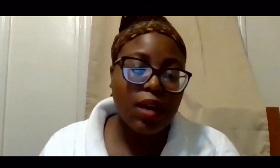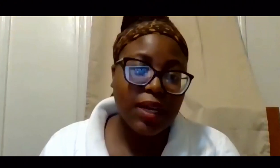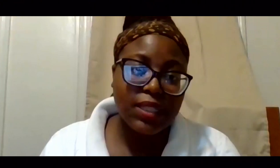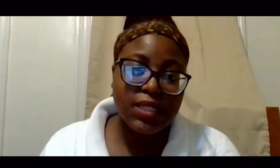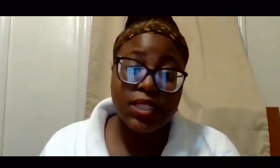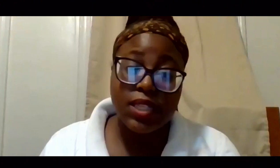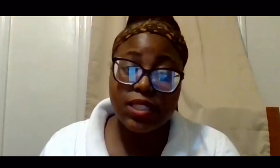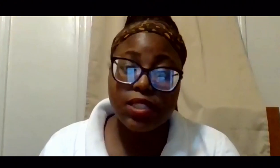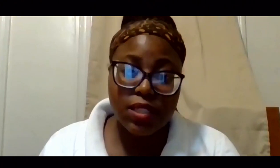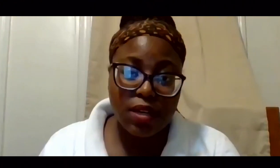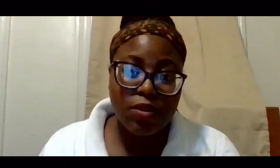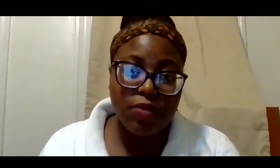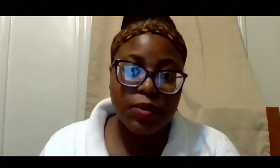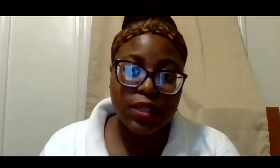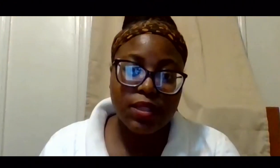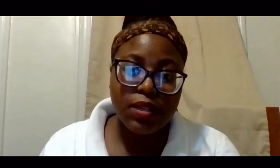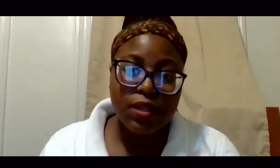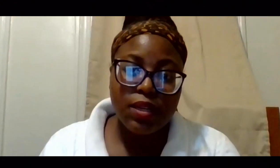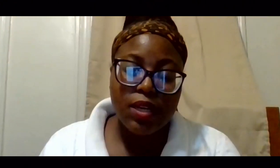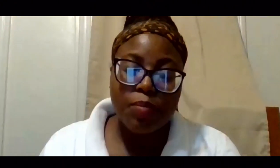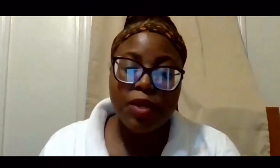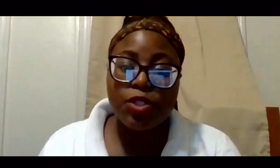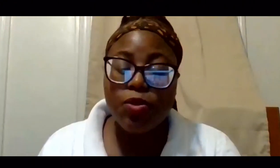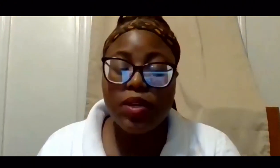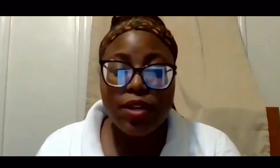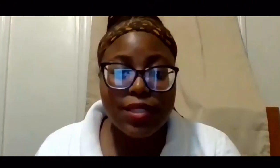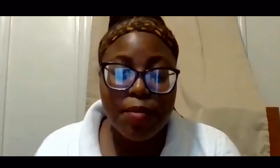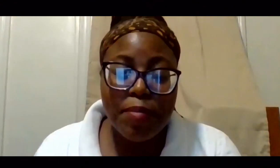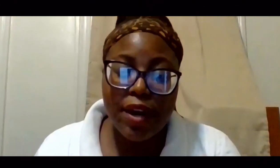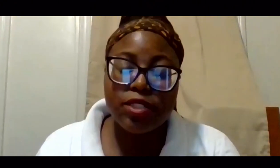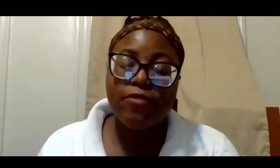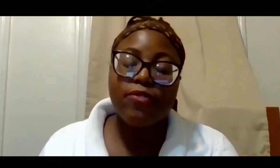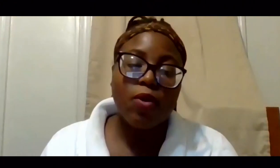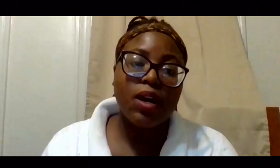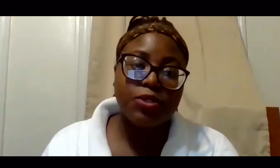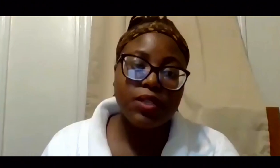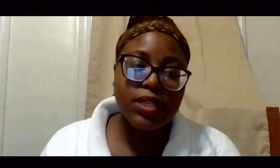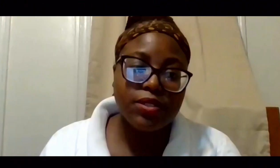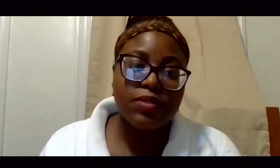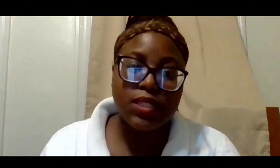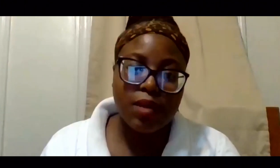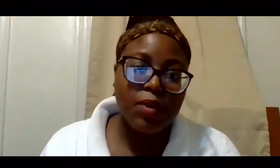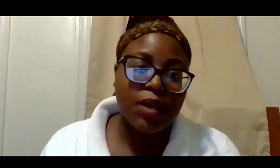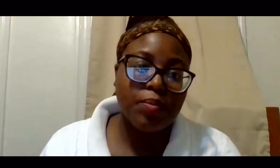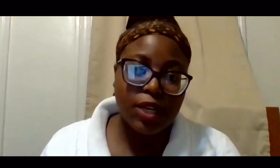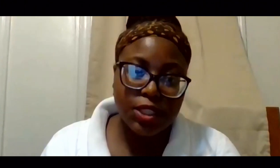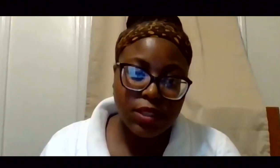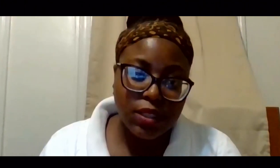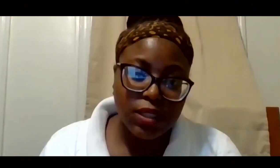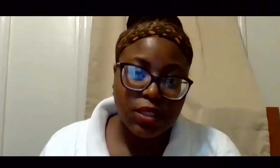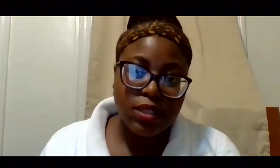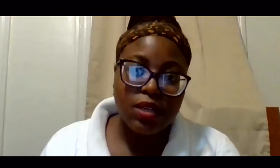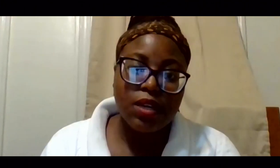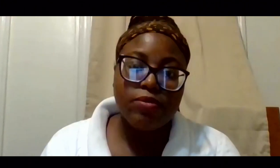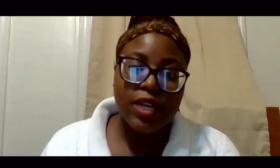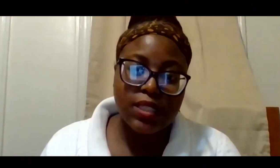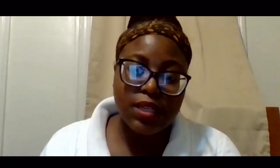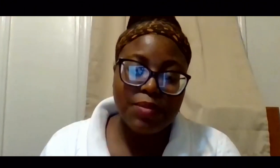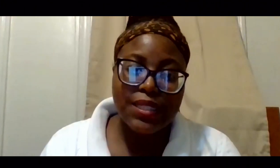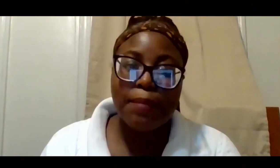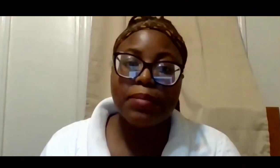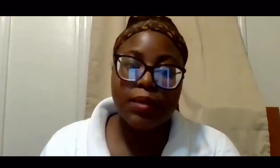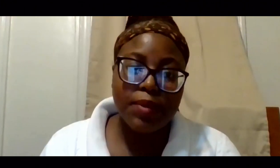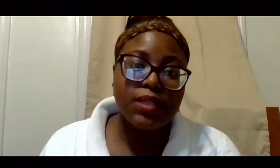still talking about this? Let's just get it over with. But two years compared to 400 years of systemic depression and